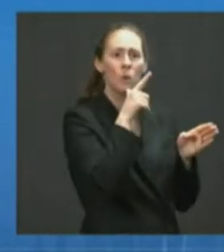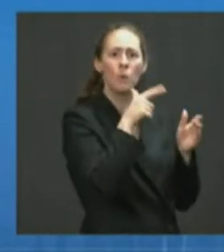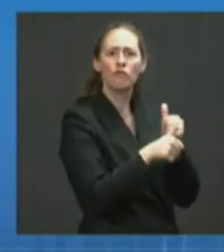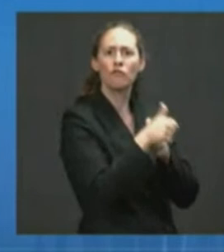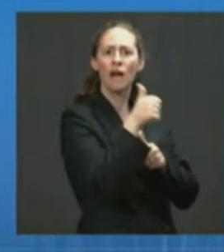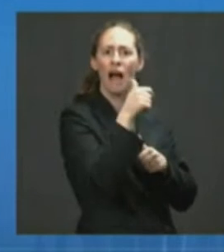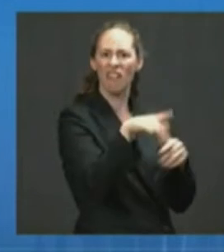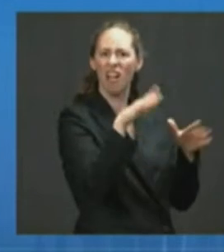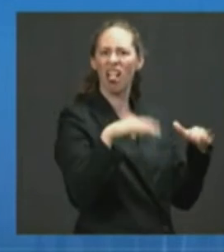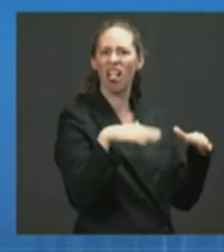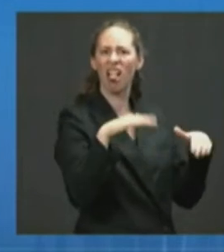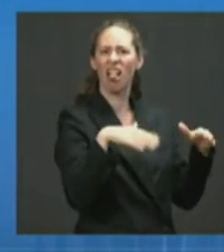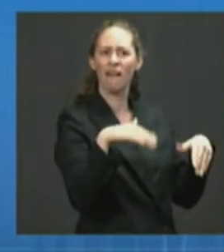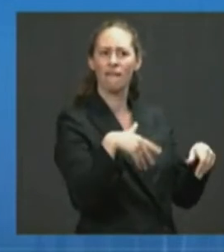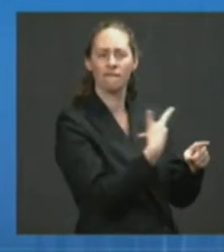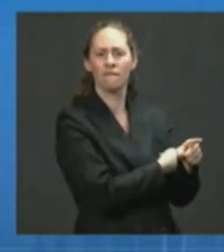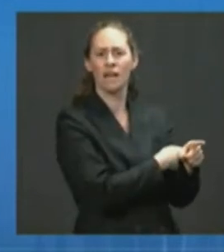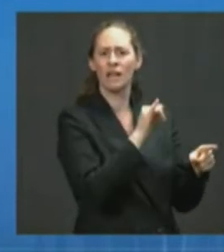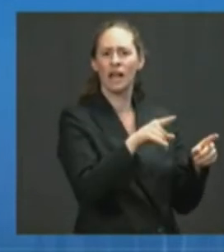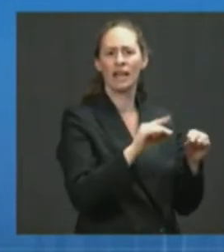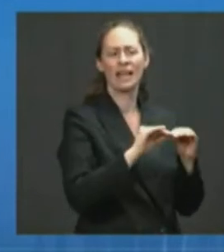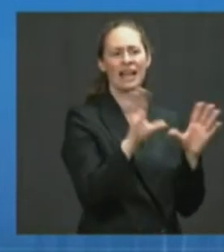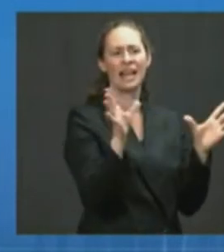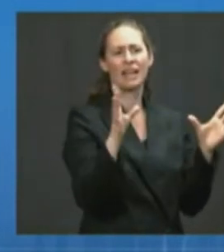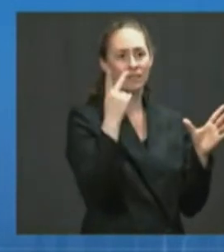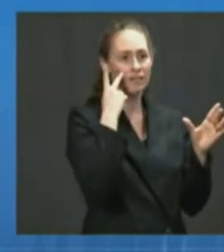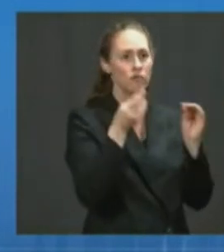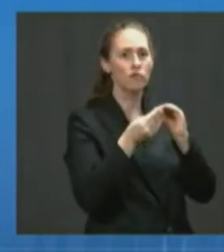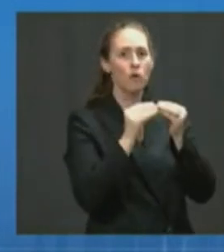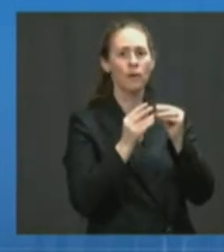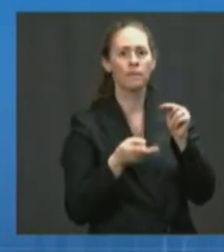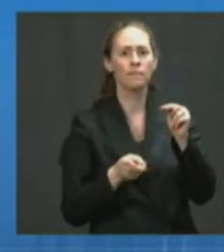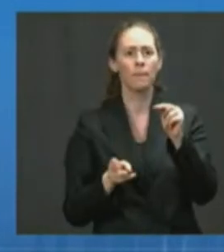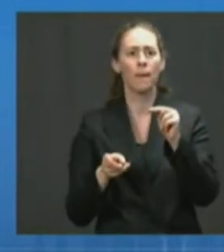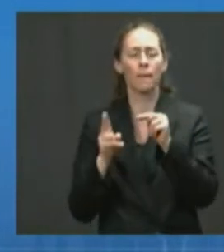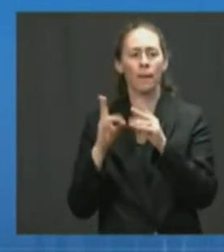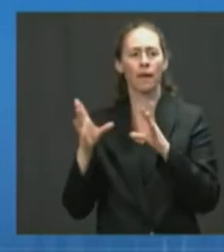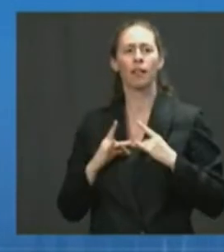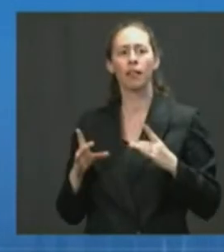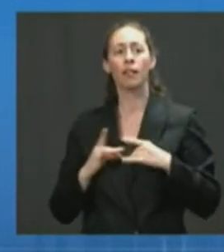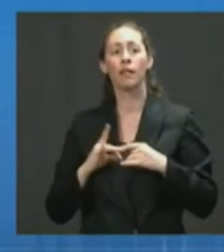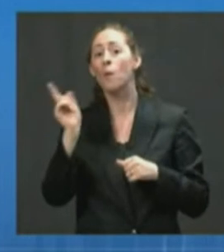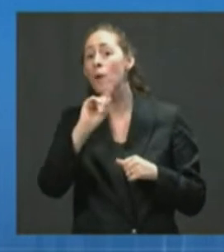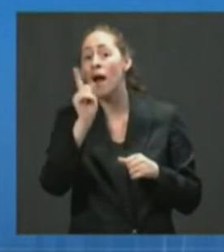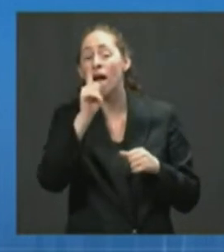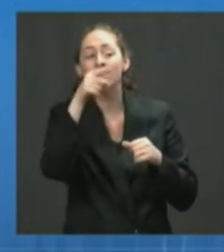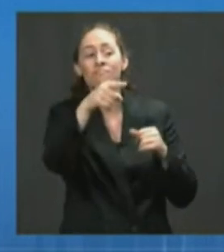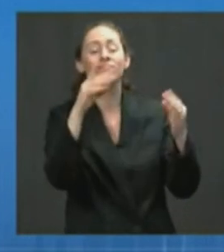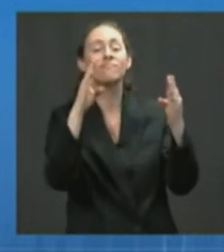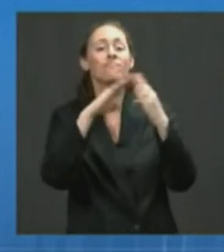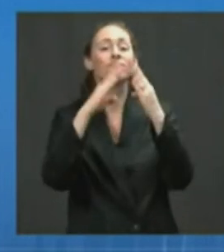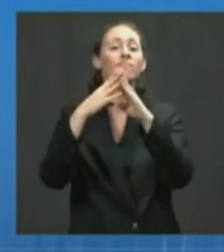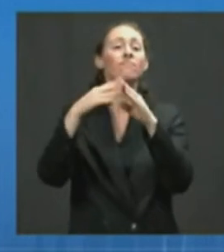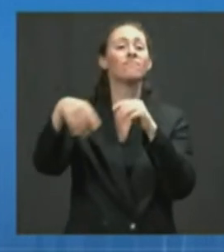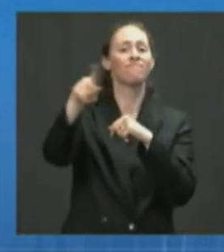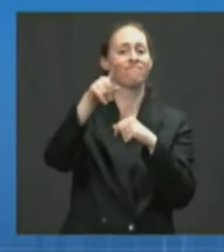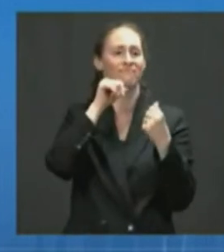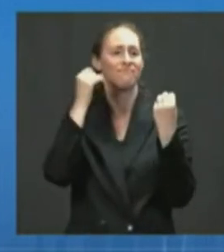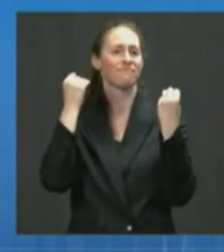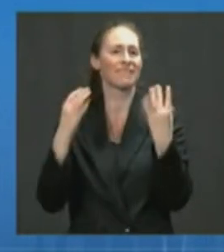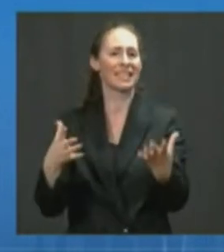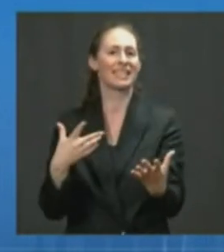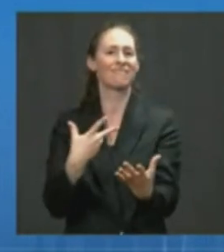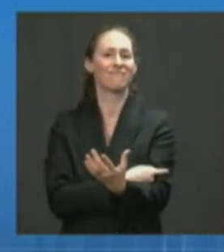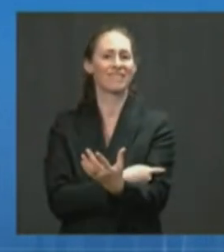The case increases are concentrated in communities with low vaccination rates. In fact, the counties with the